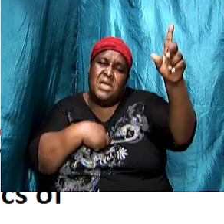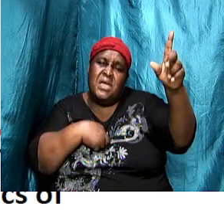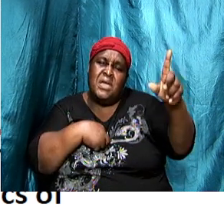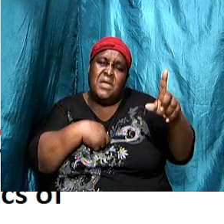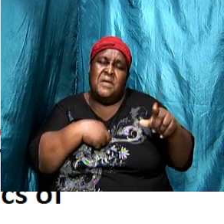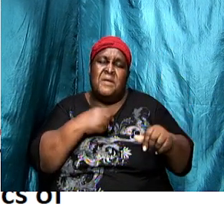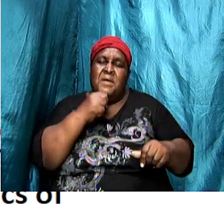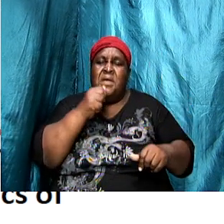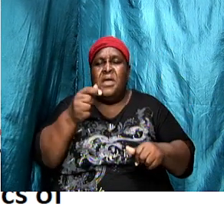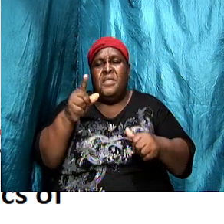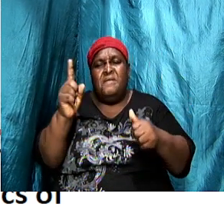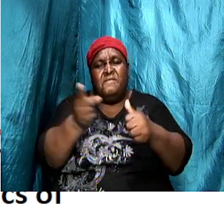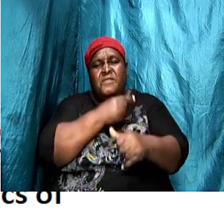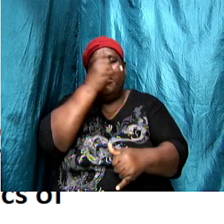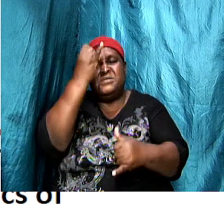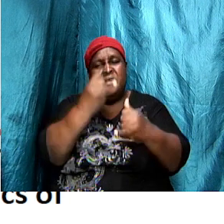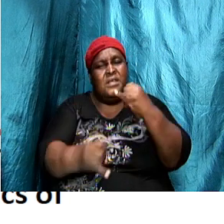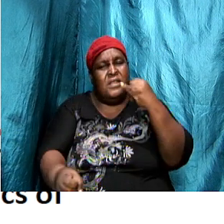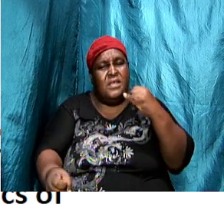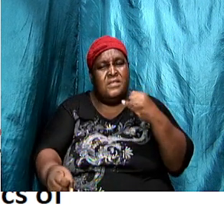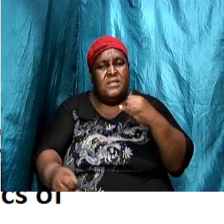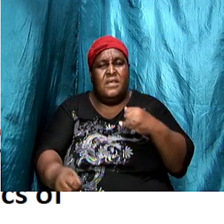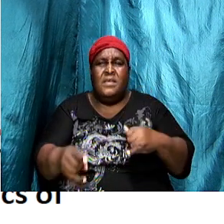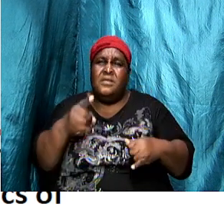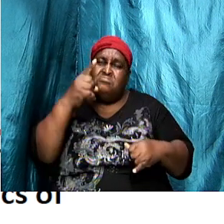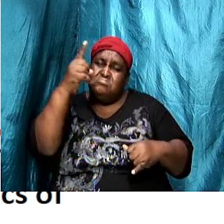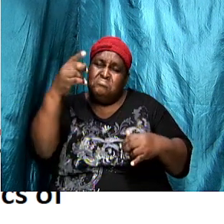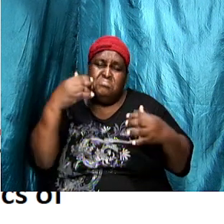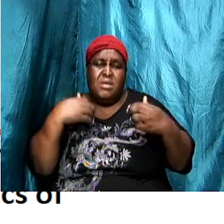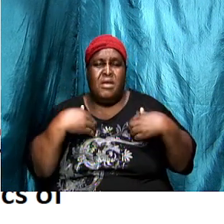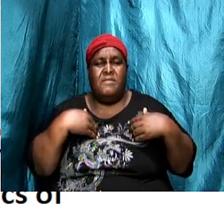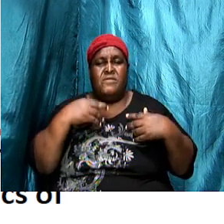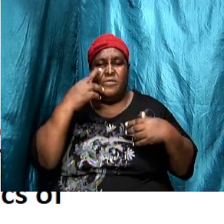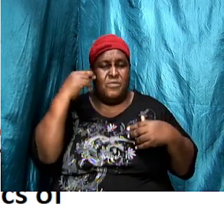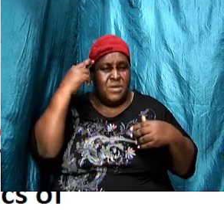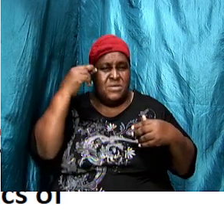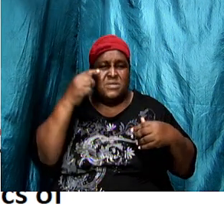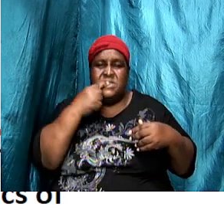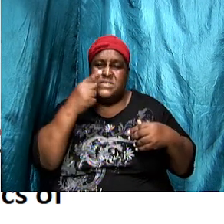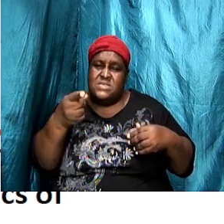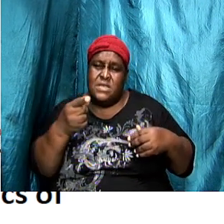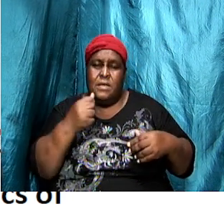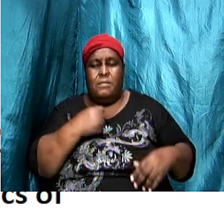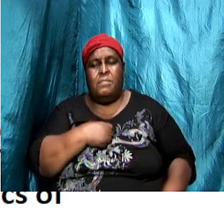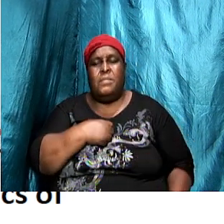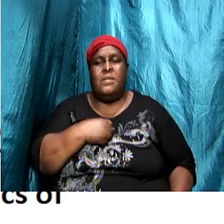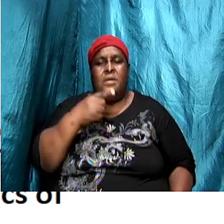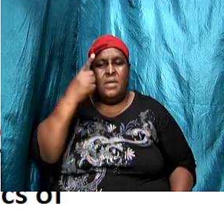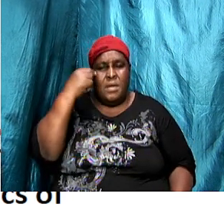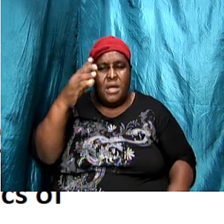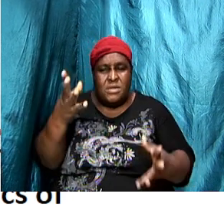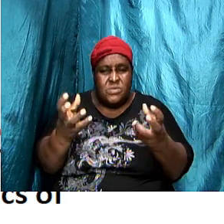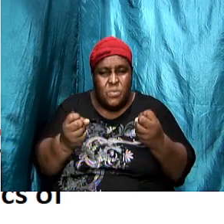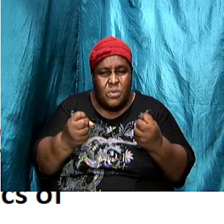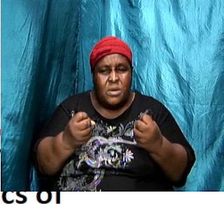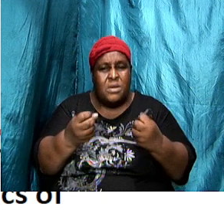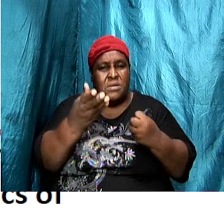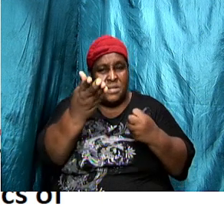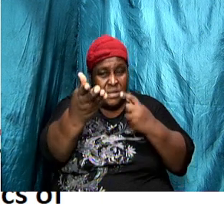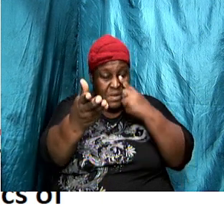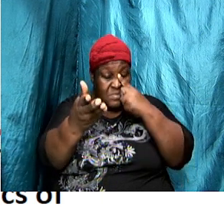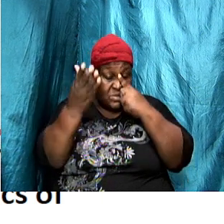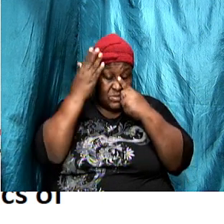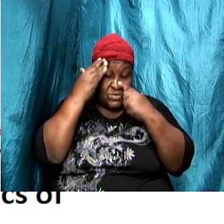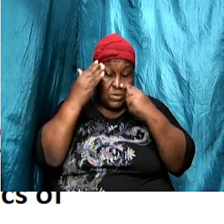first and the last and he has his reason for saying that because he wants them to know that